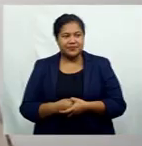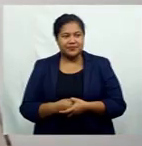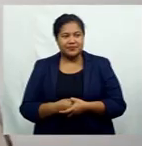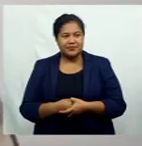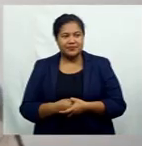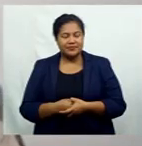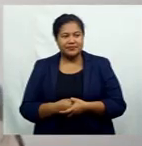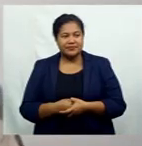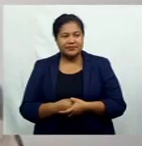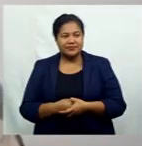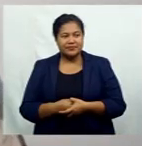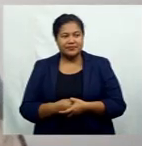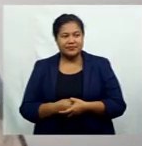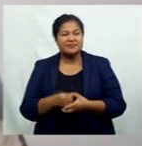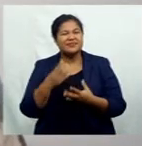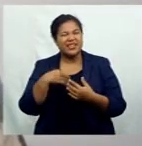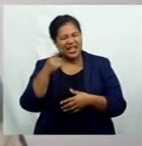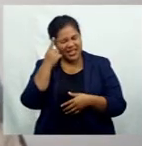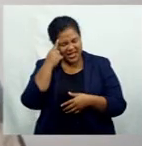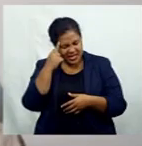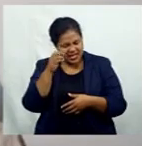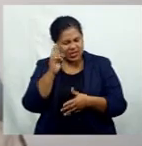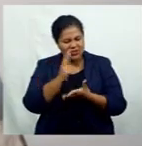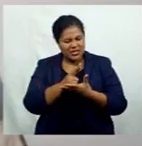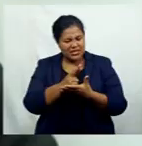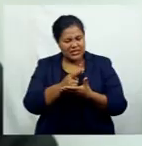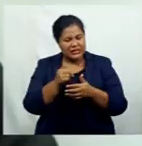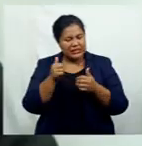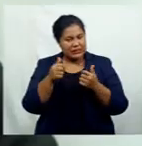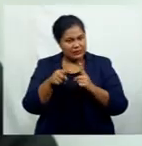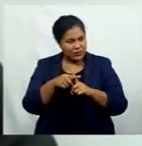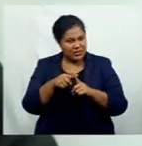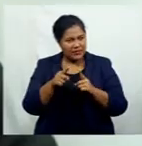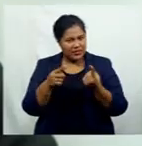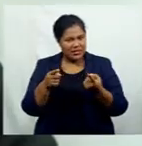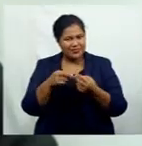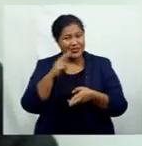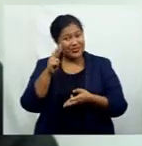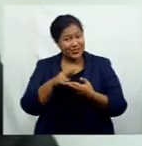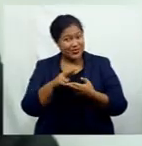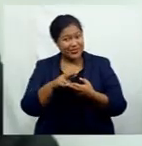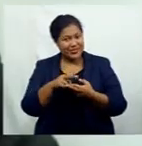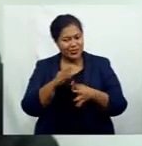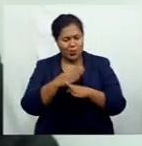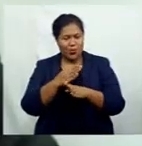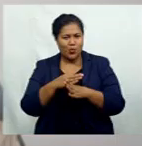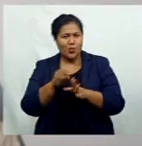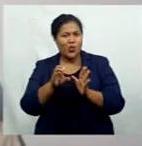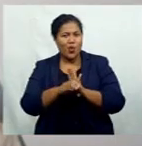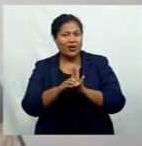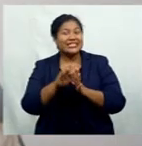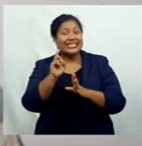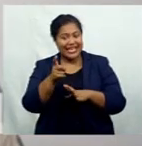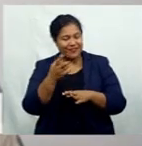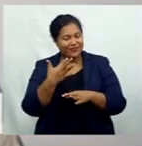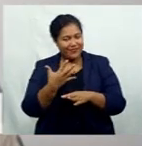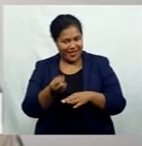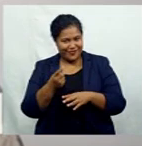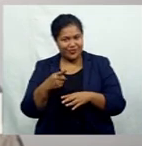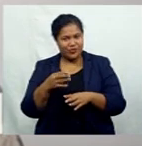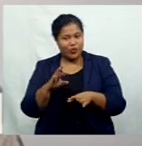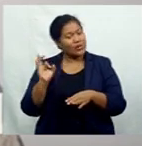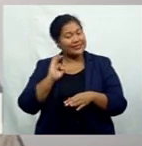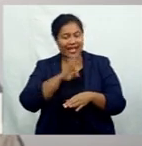think what it actually does, it reduces their operational costs, fully vaccinated staff can travel on public